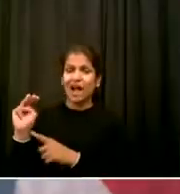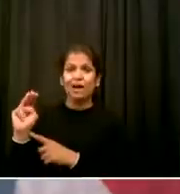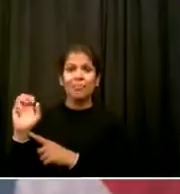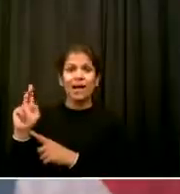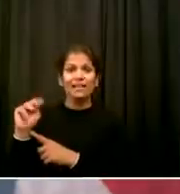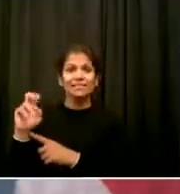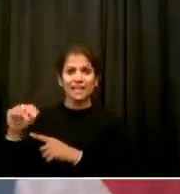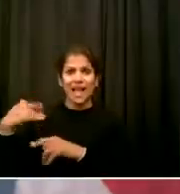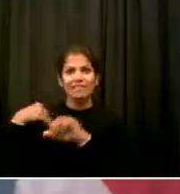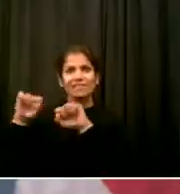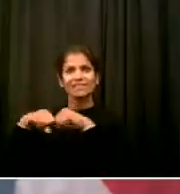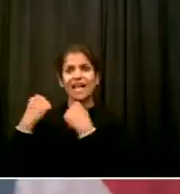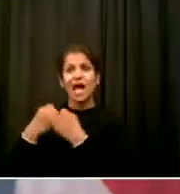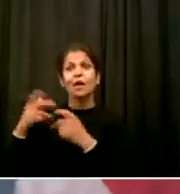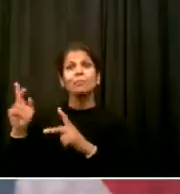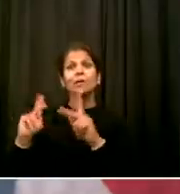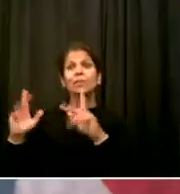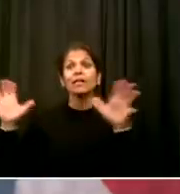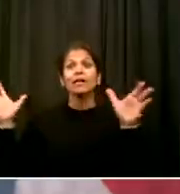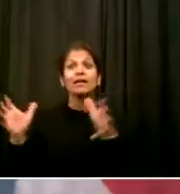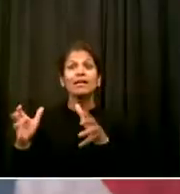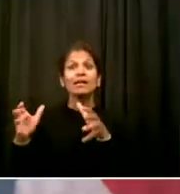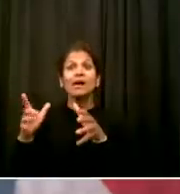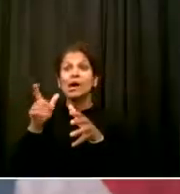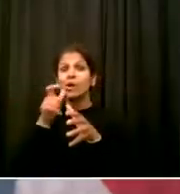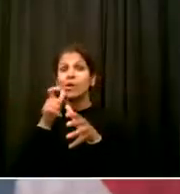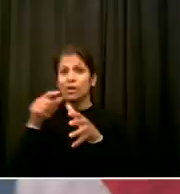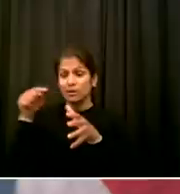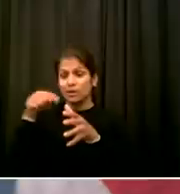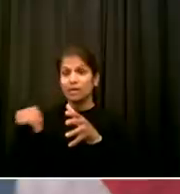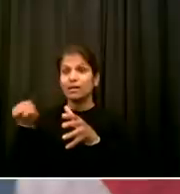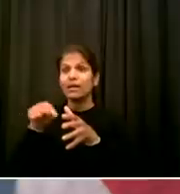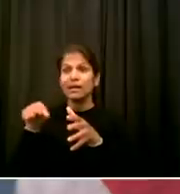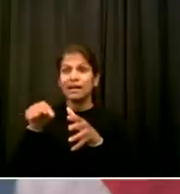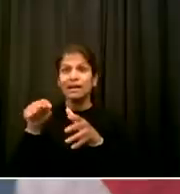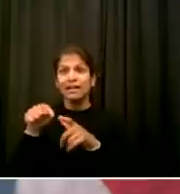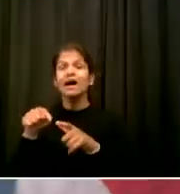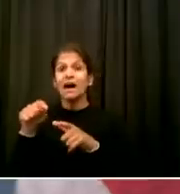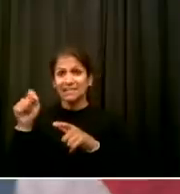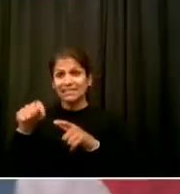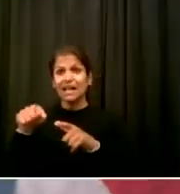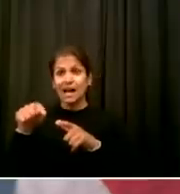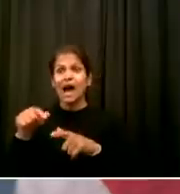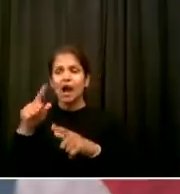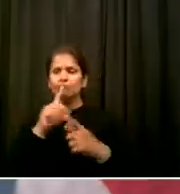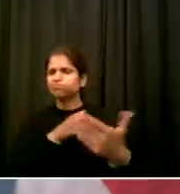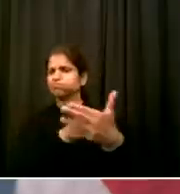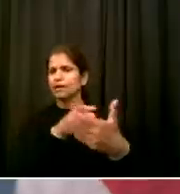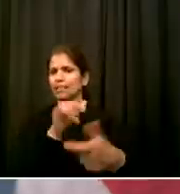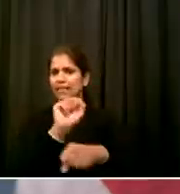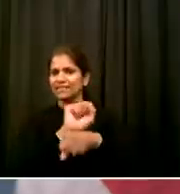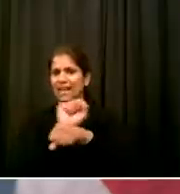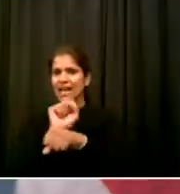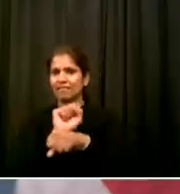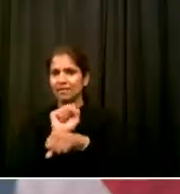held in bondage Three Americans named Sarah, Abram, and Charles Short